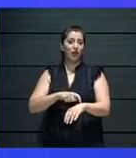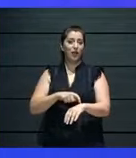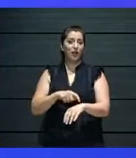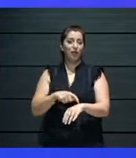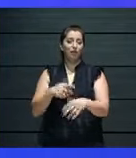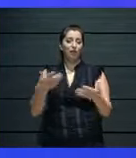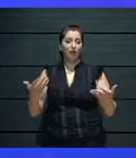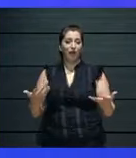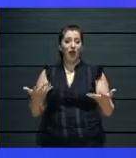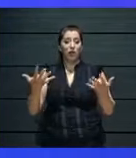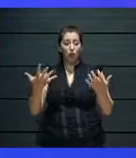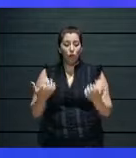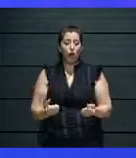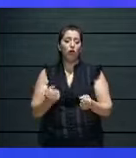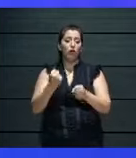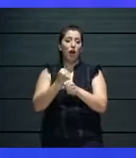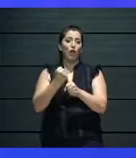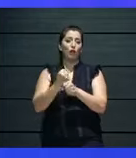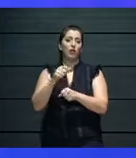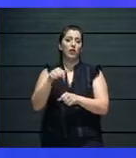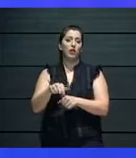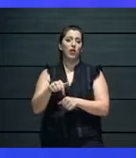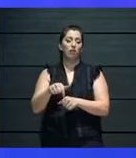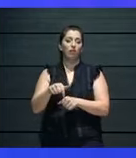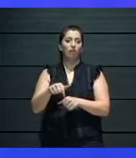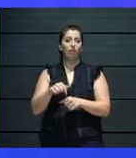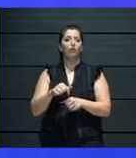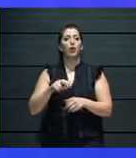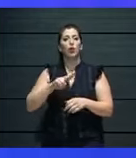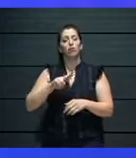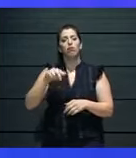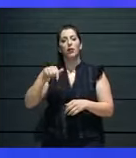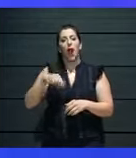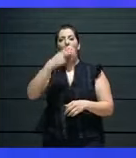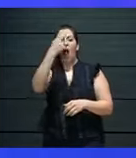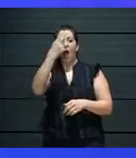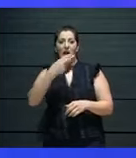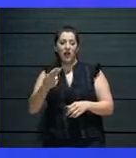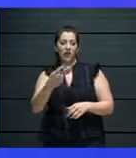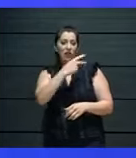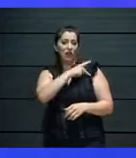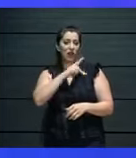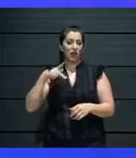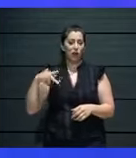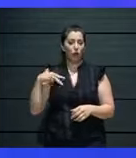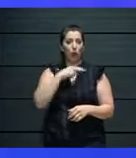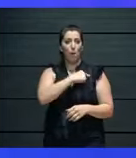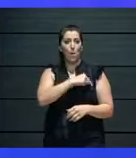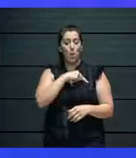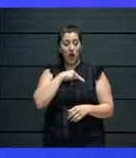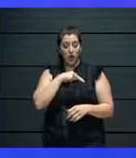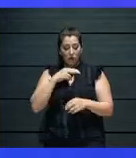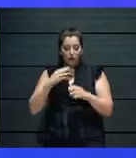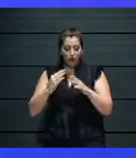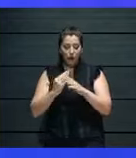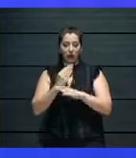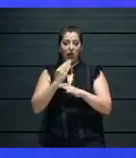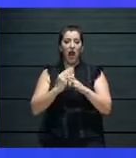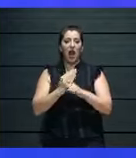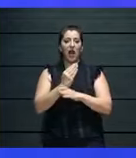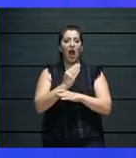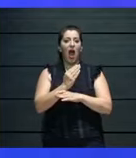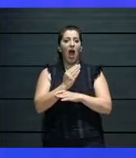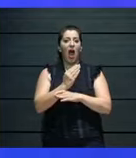Arts Council, um, is currently, we have kicked off now the evaluation and the consultation for the new strategy, um,